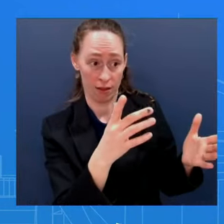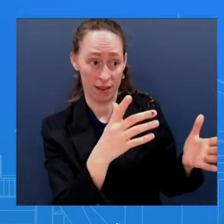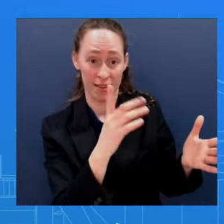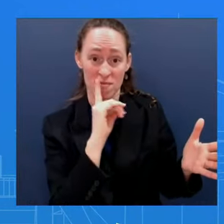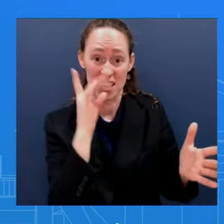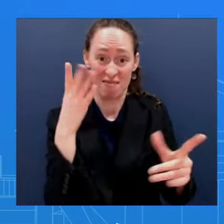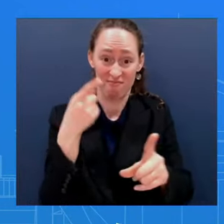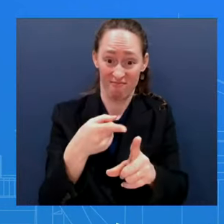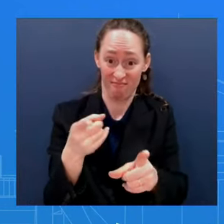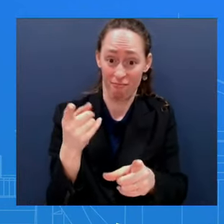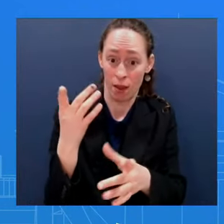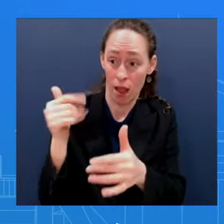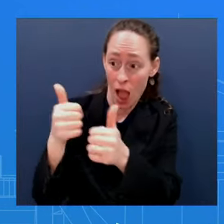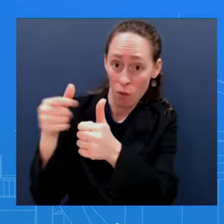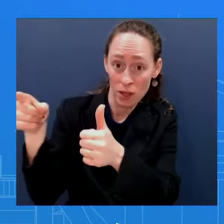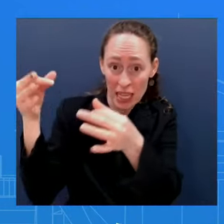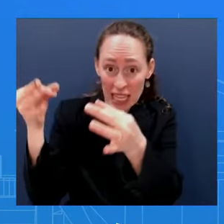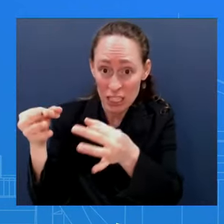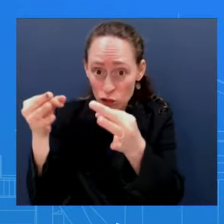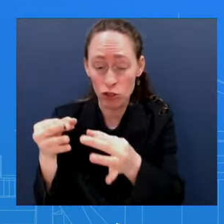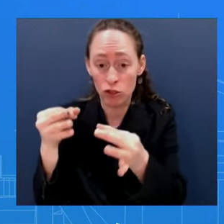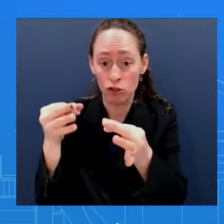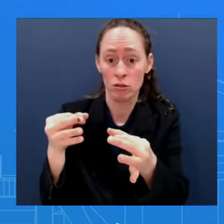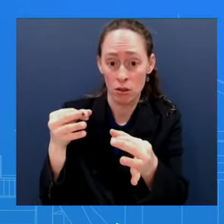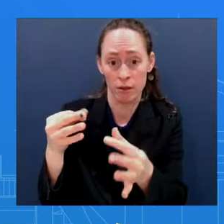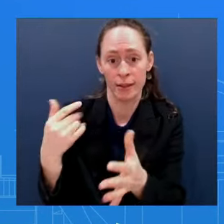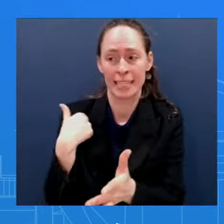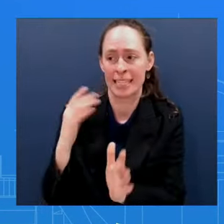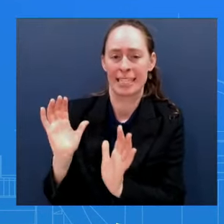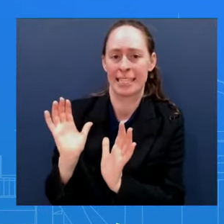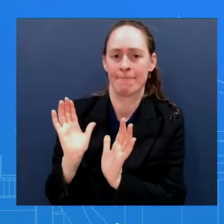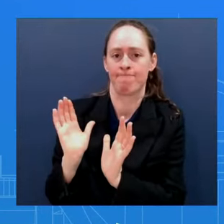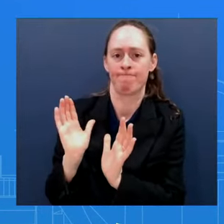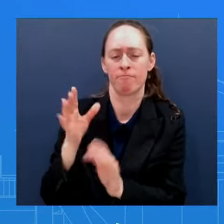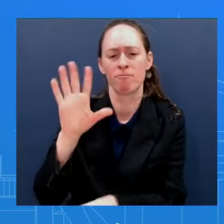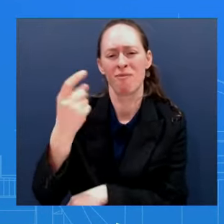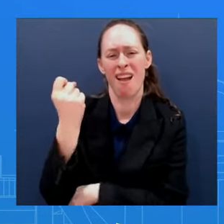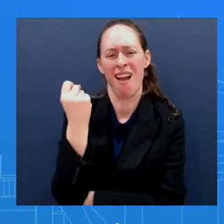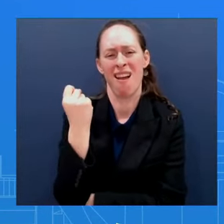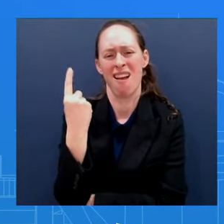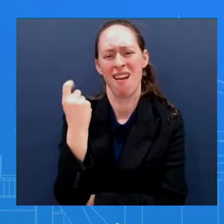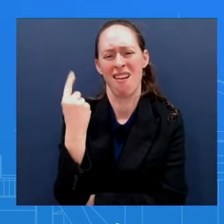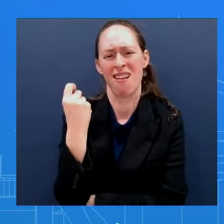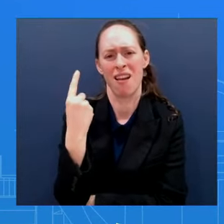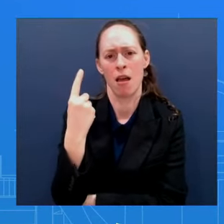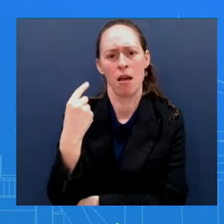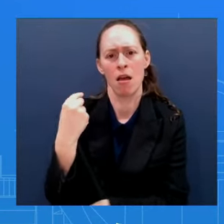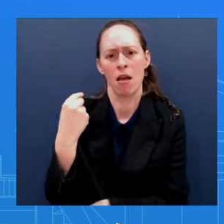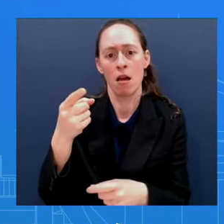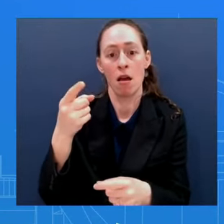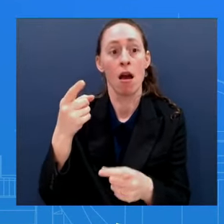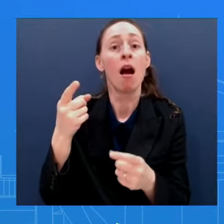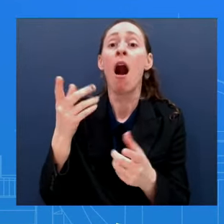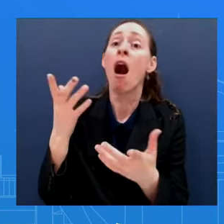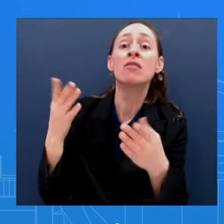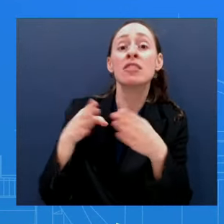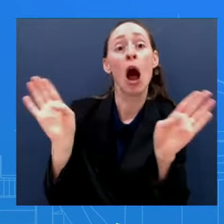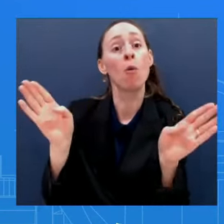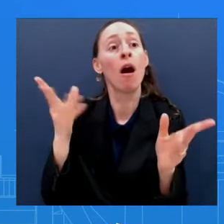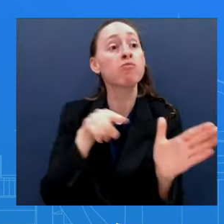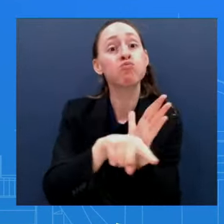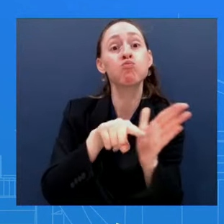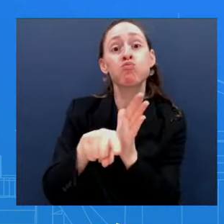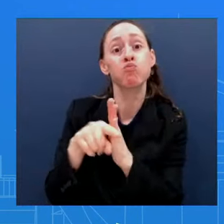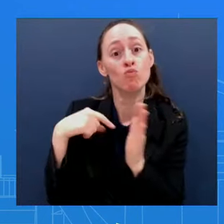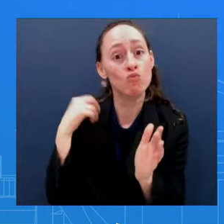more than a million people there With nowhere to go And no plan for some place for them to go so that they can be safe So